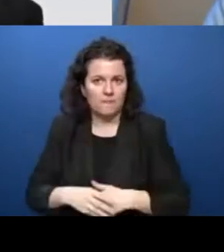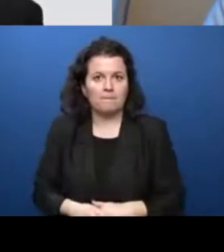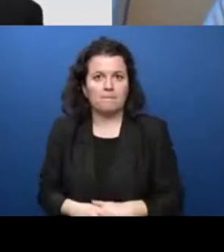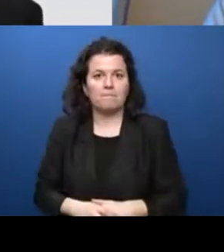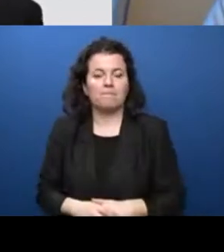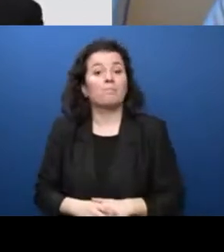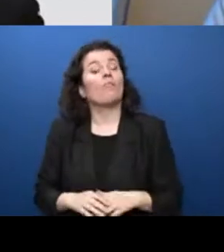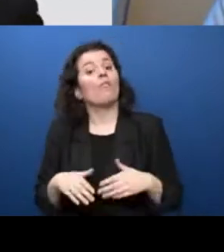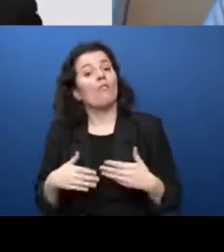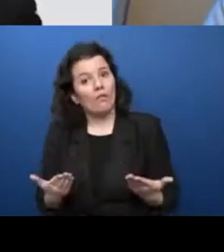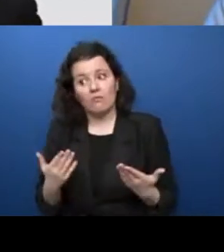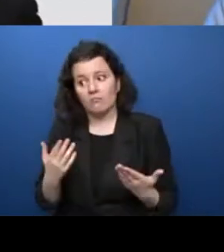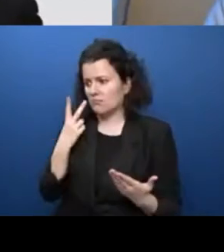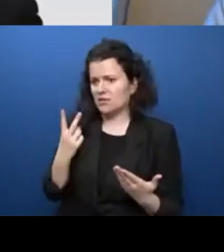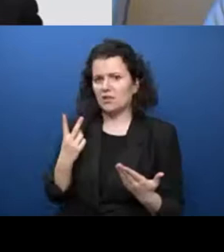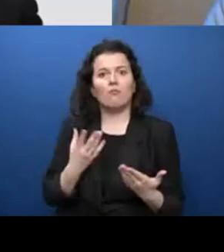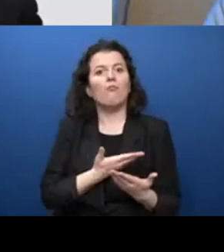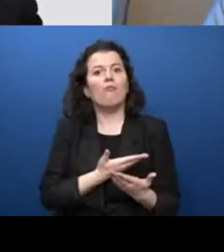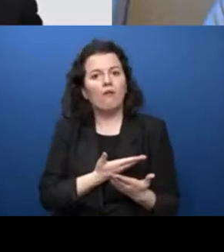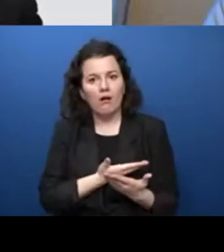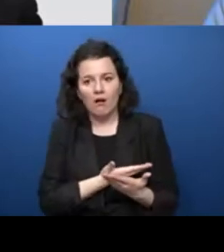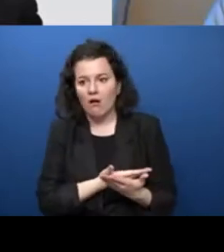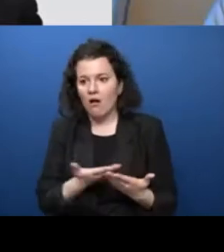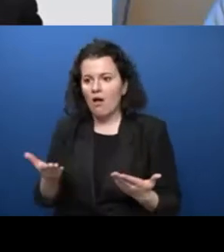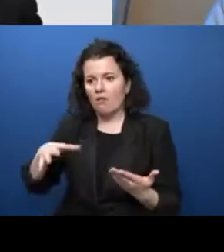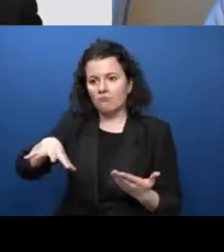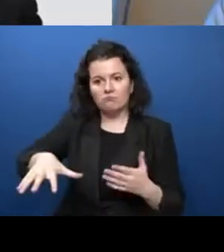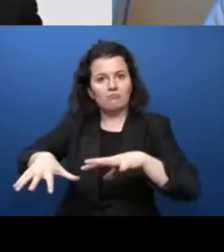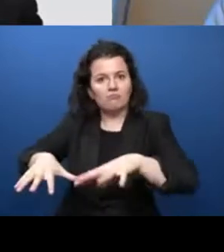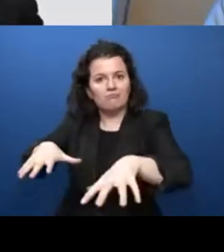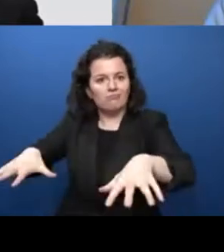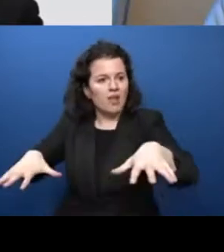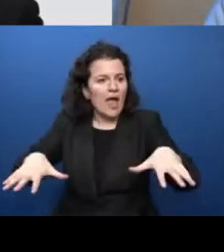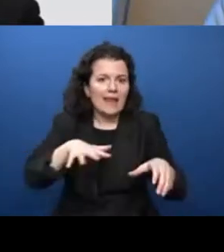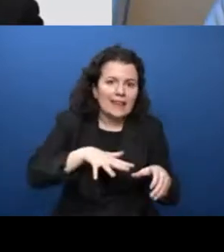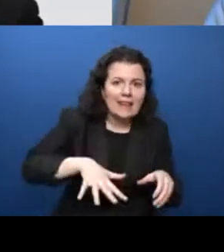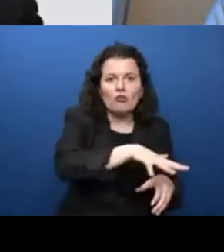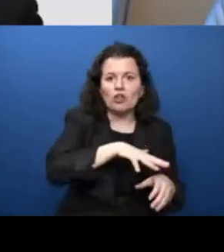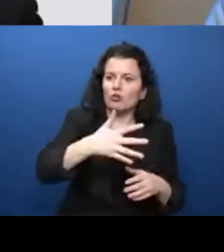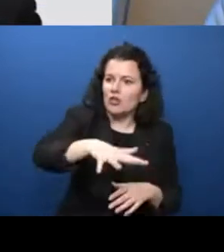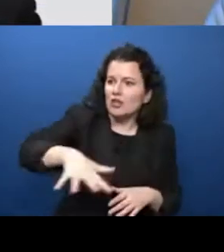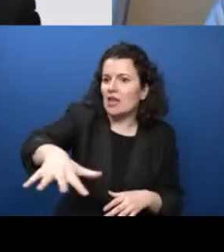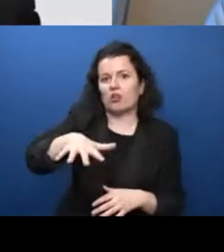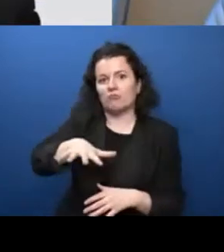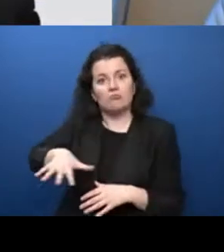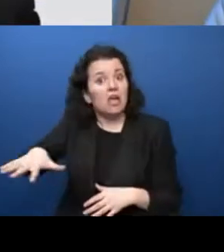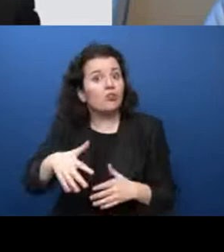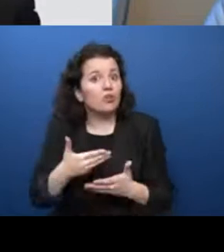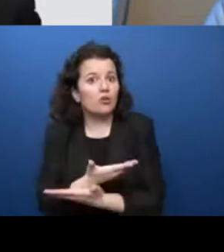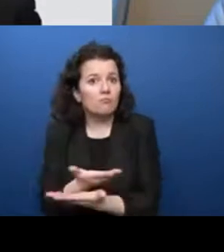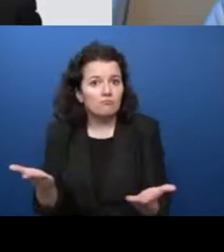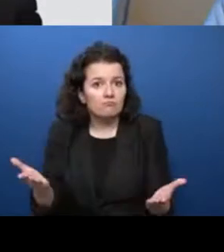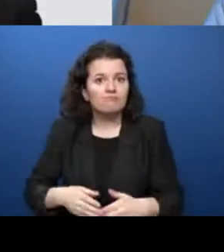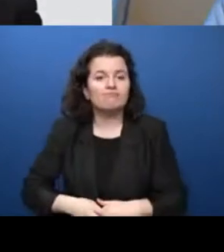And in the spectrum as a part of our natural territories. Construiremos tecnologías con un enfoque cada vez más humano.